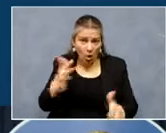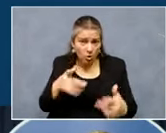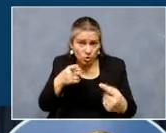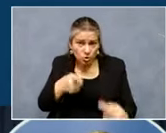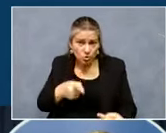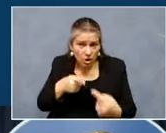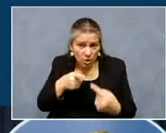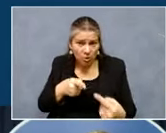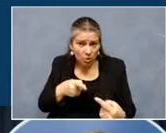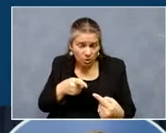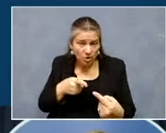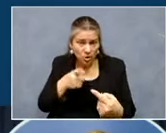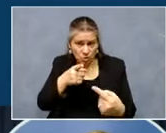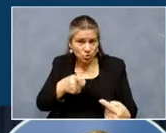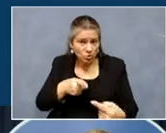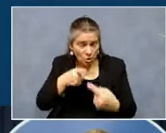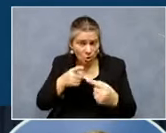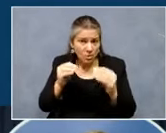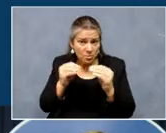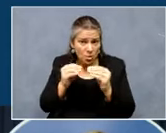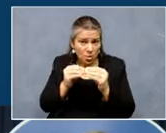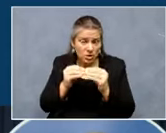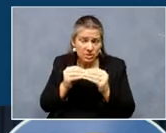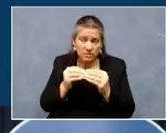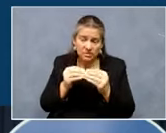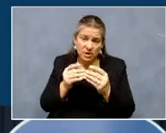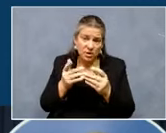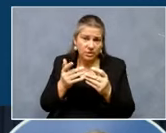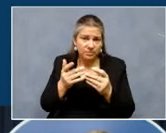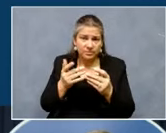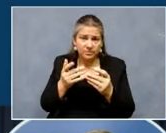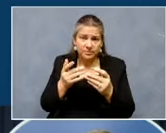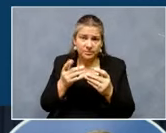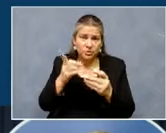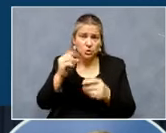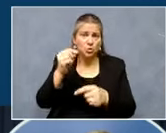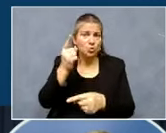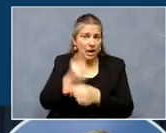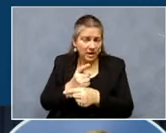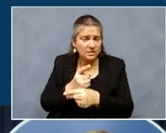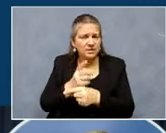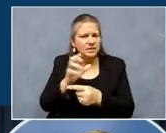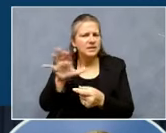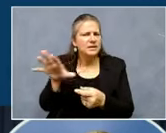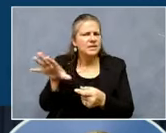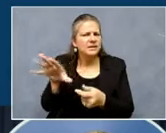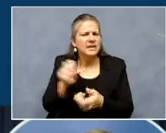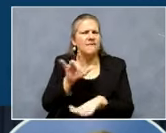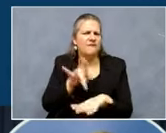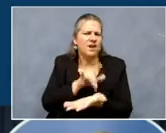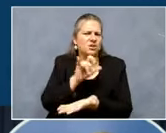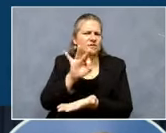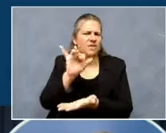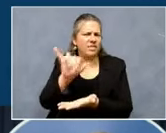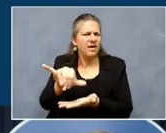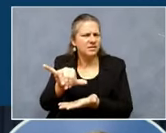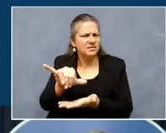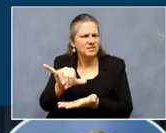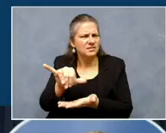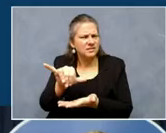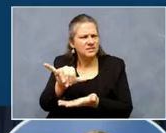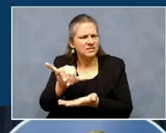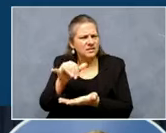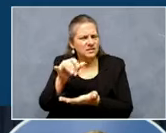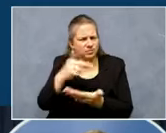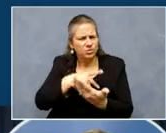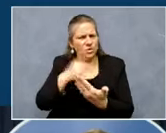more to, to do right by your loved one, please take advantage of, of this program and let the federal